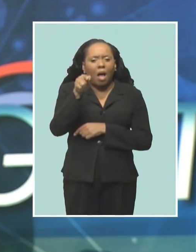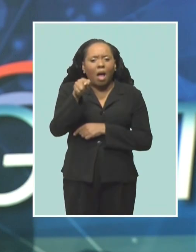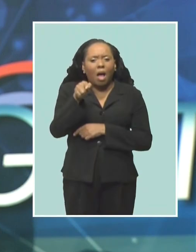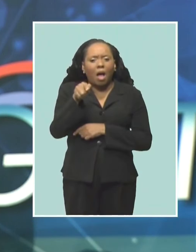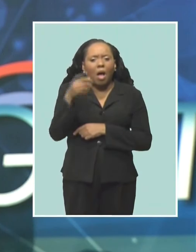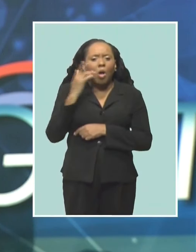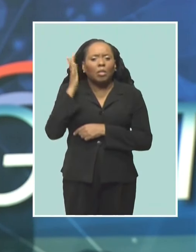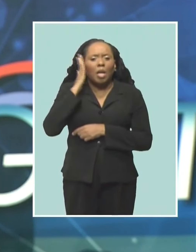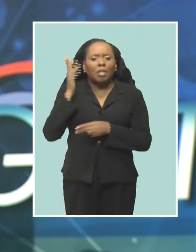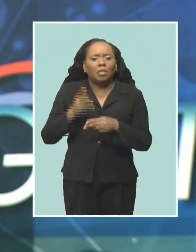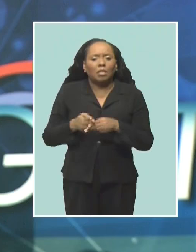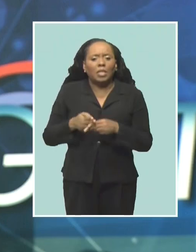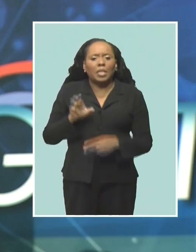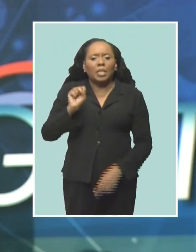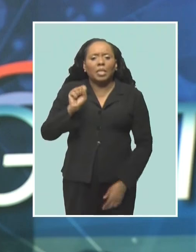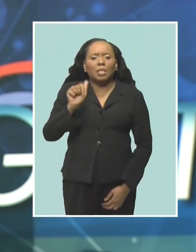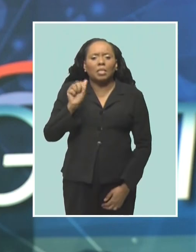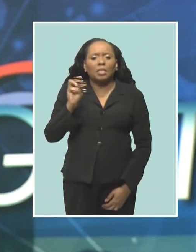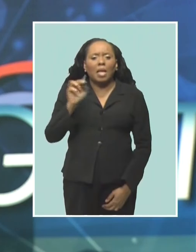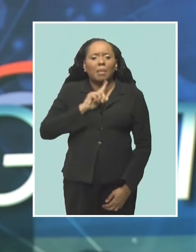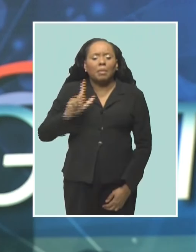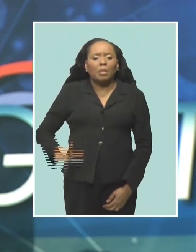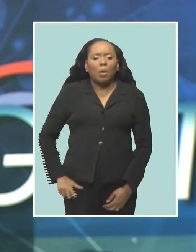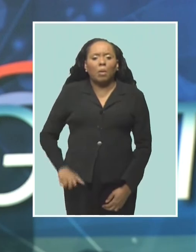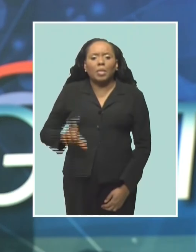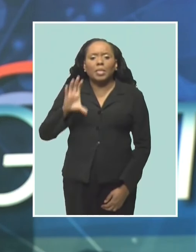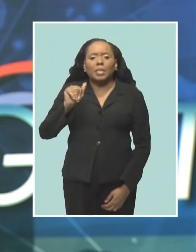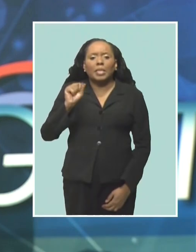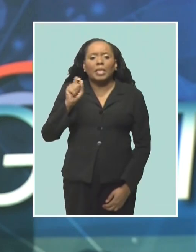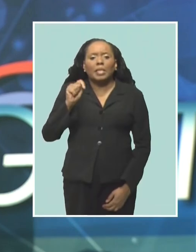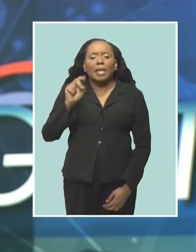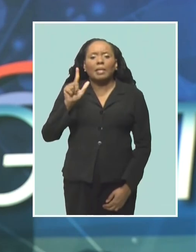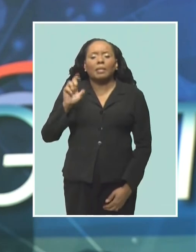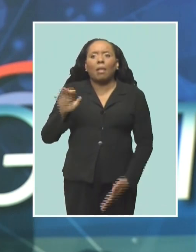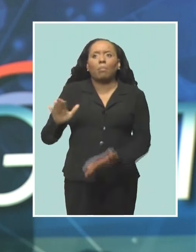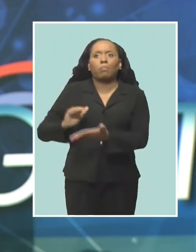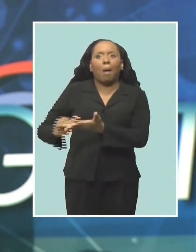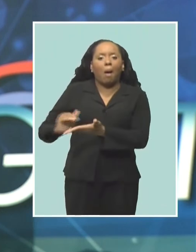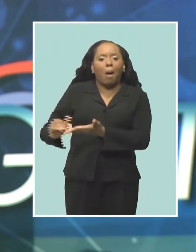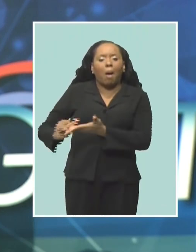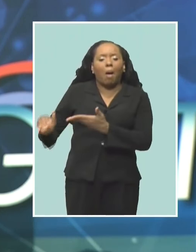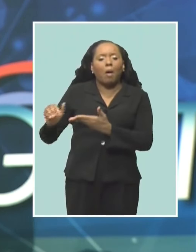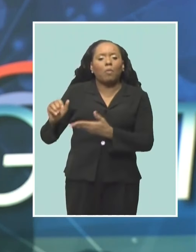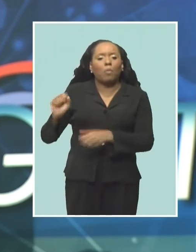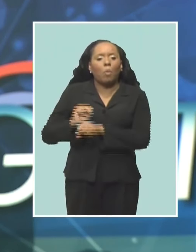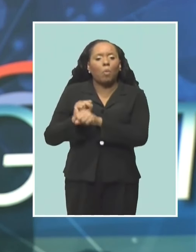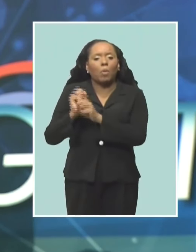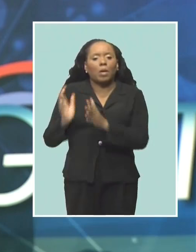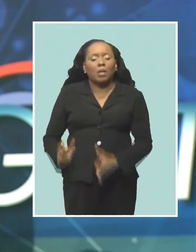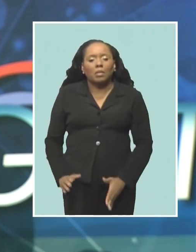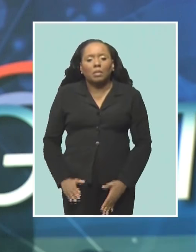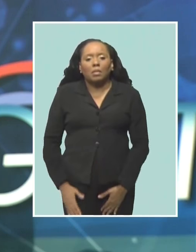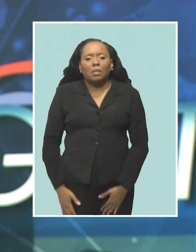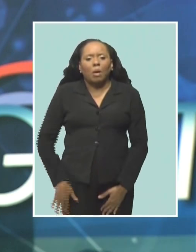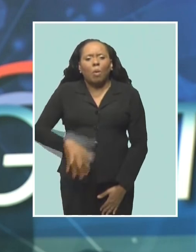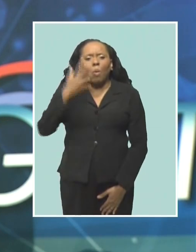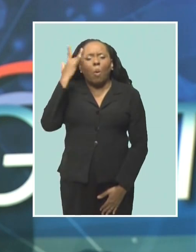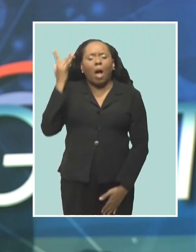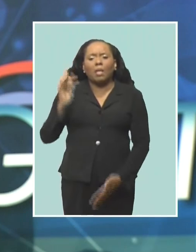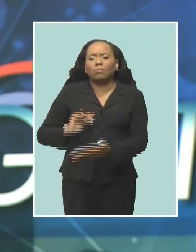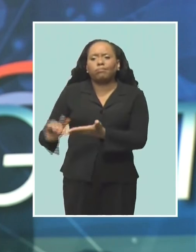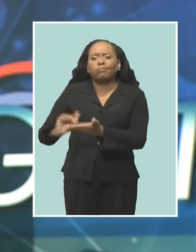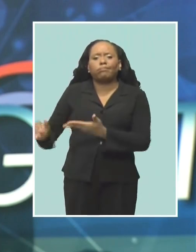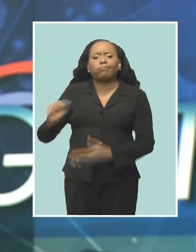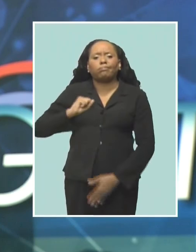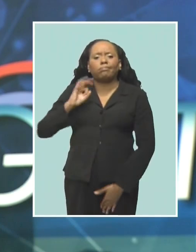Samlord's Castle Resort for reportedly laying off scores of employees. The union is questioning the motive behind the move at this